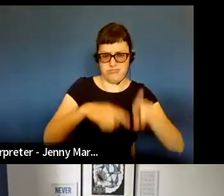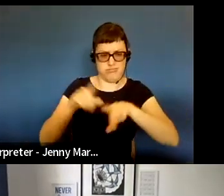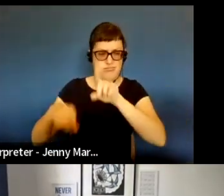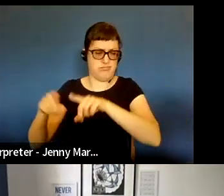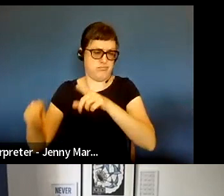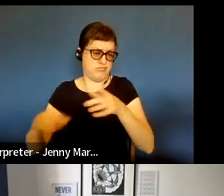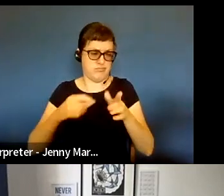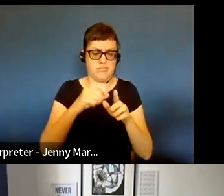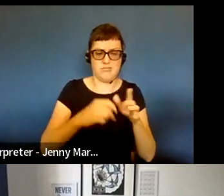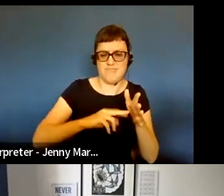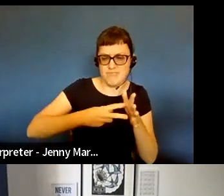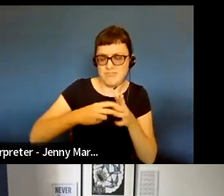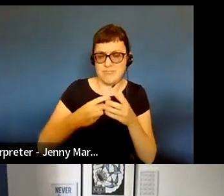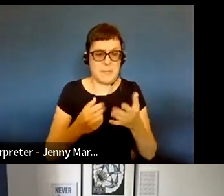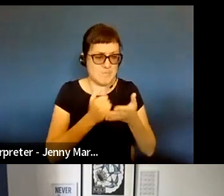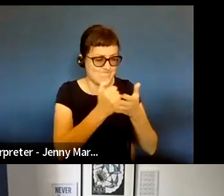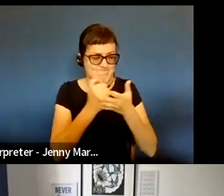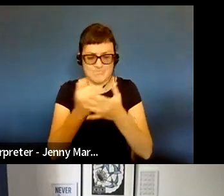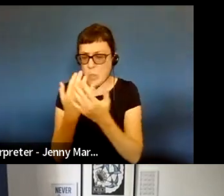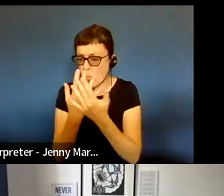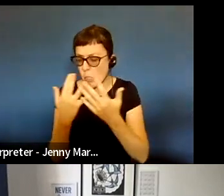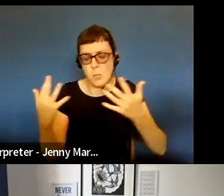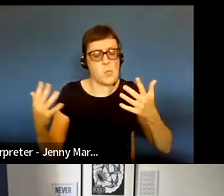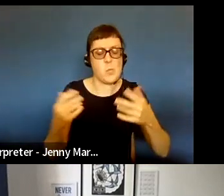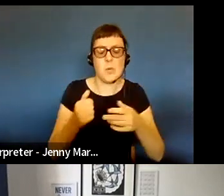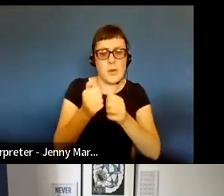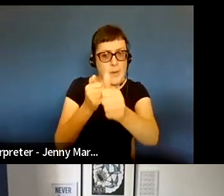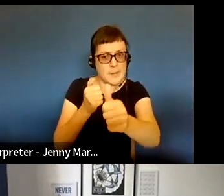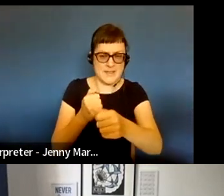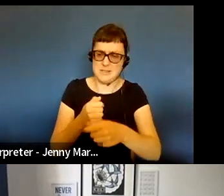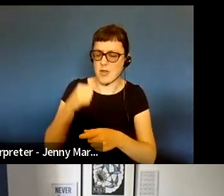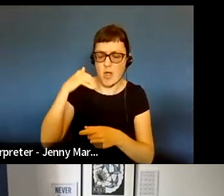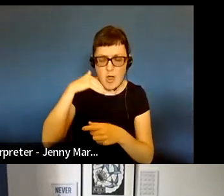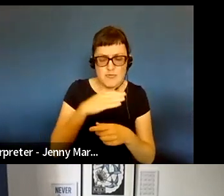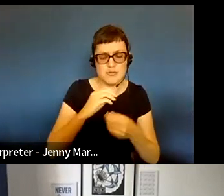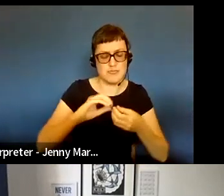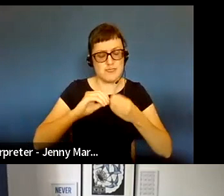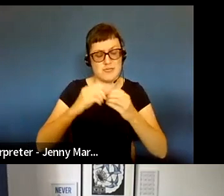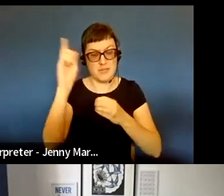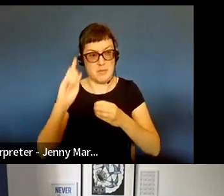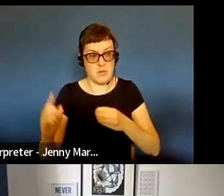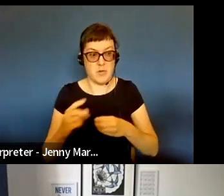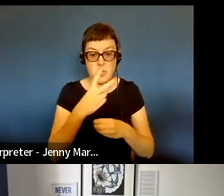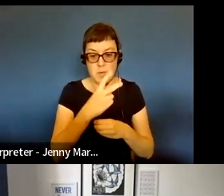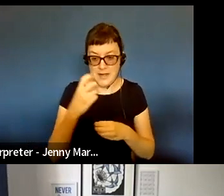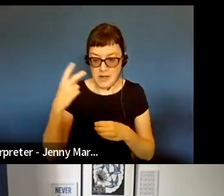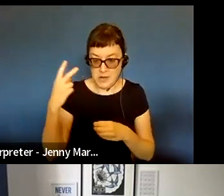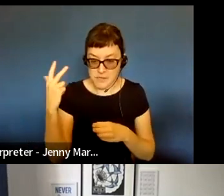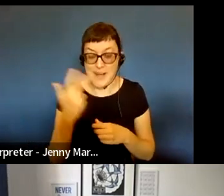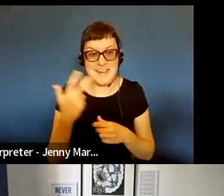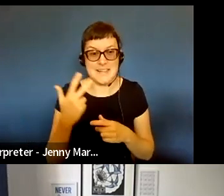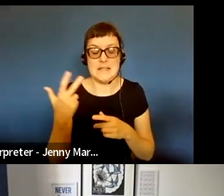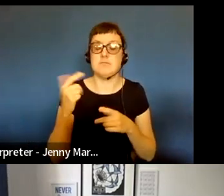nurtured dozens of companies, hundreds of creatives. In 2018, it overhauled its programming model, putting unprecedented